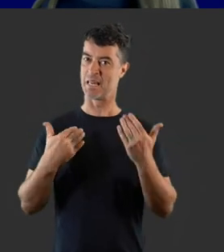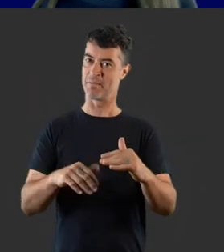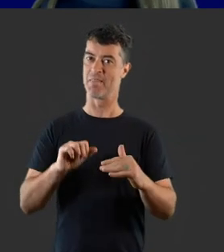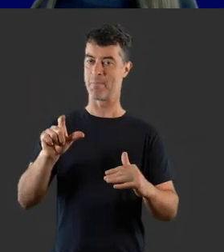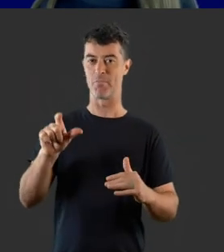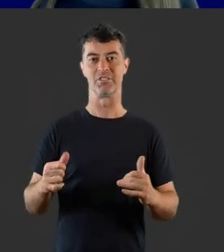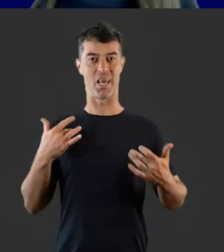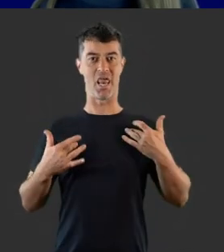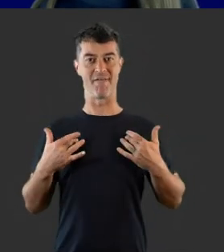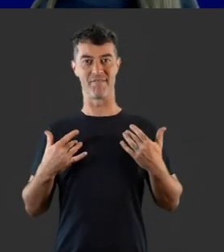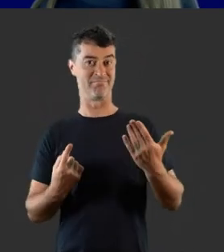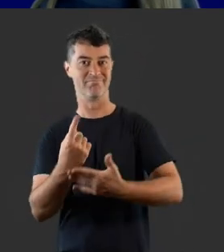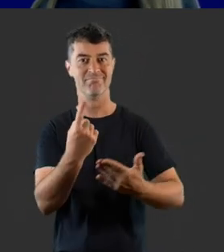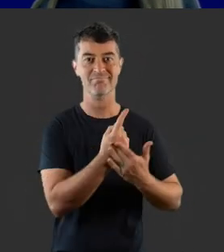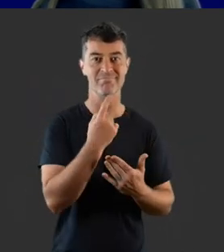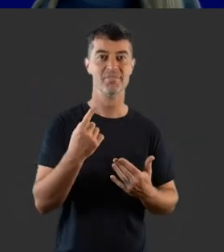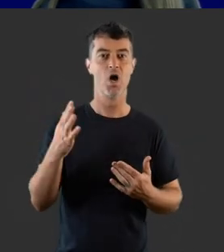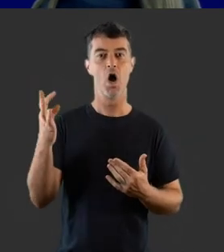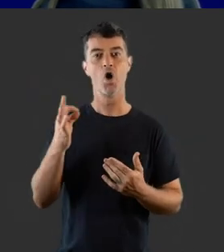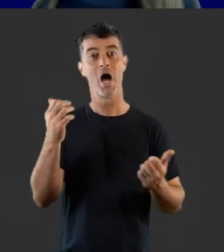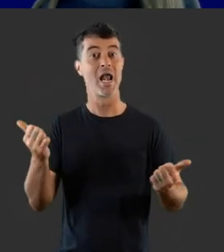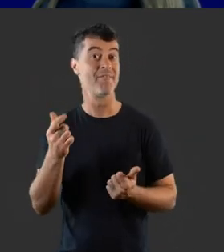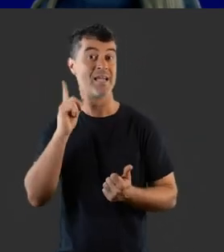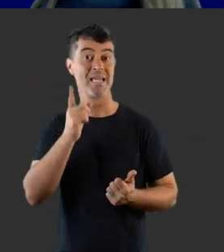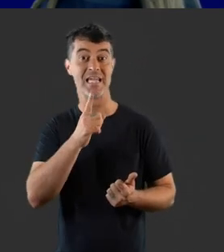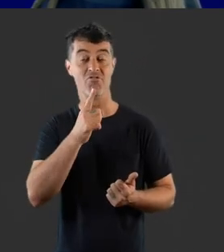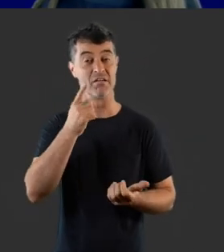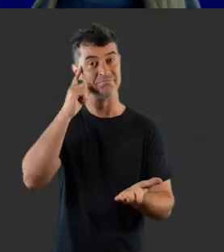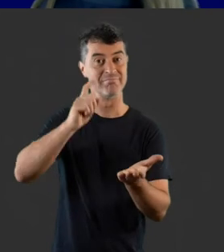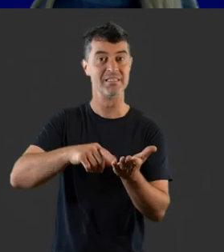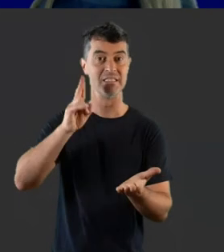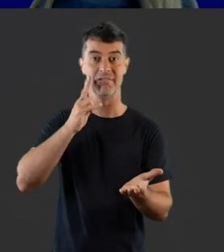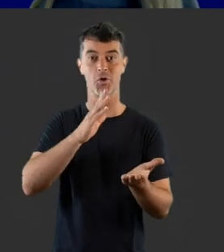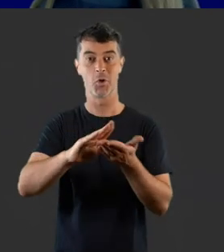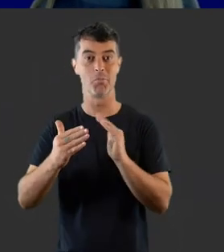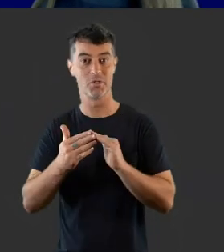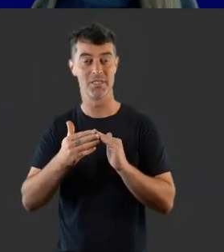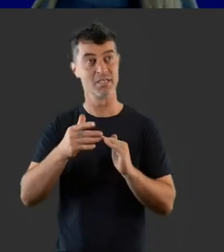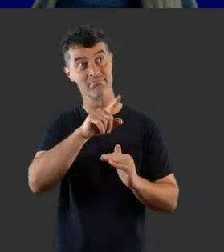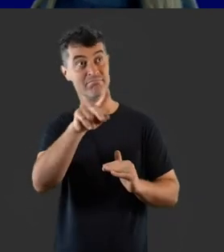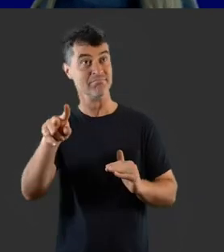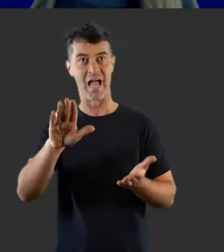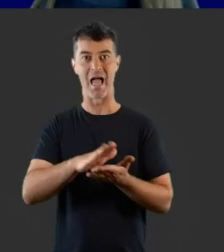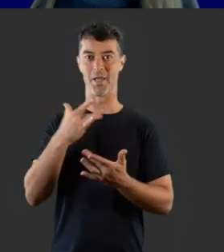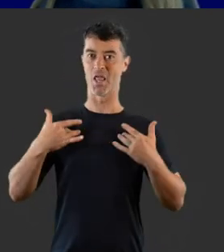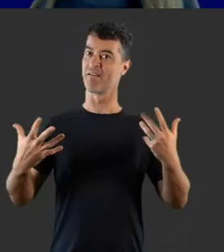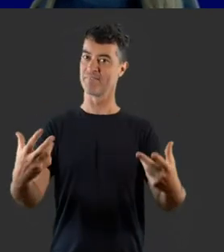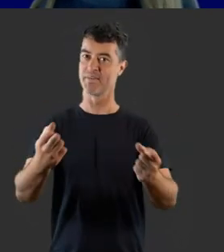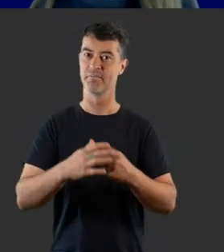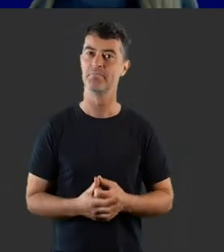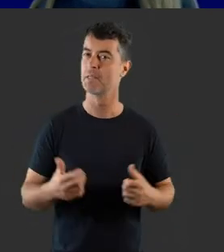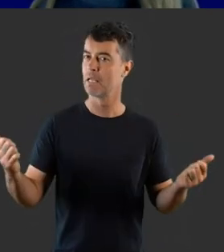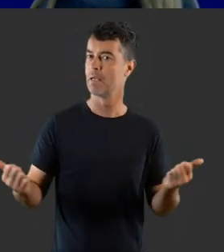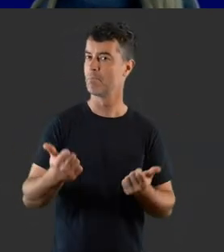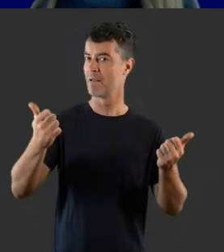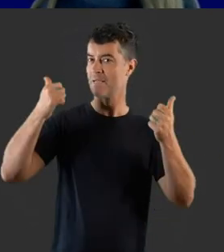and it doesn't have to limit one's life. Perhaps not enough hearing people take note of the deaf community members living